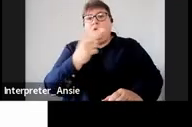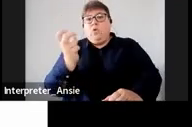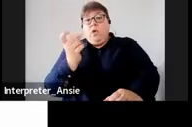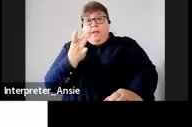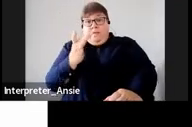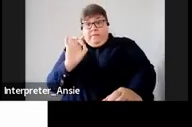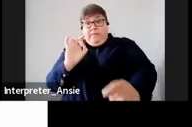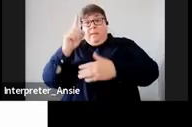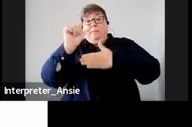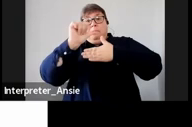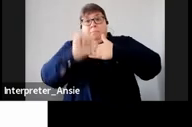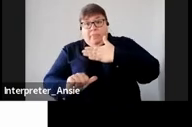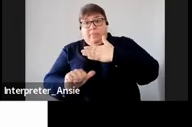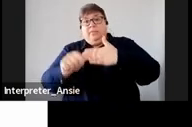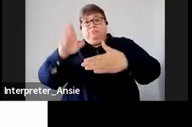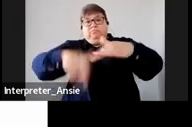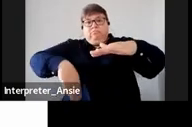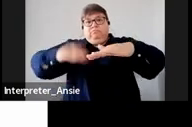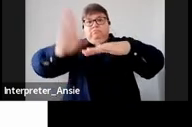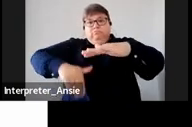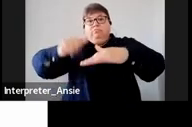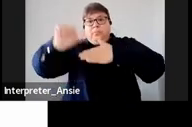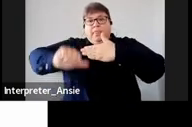and depending on how much you've been receiving